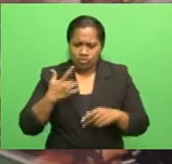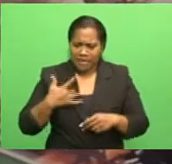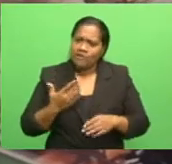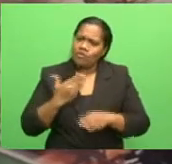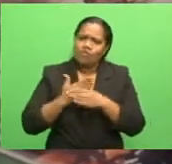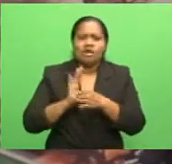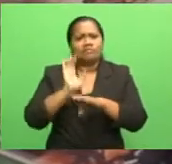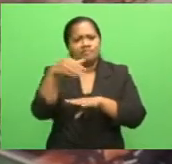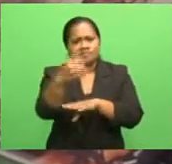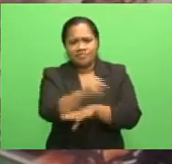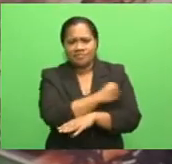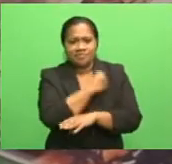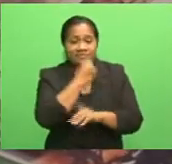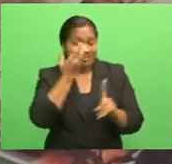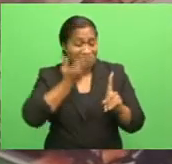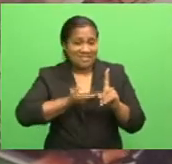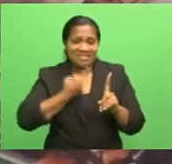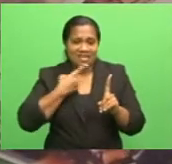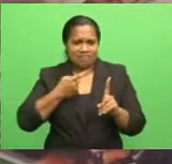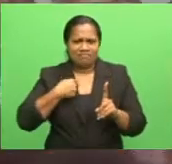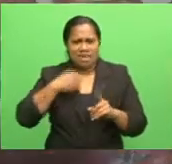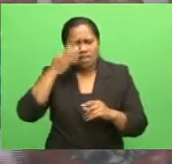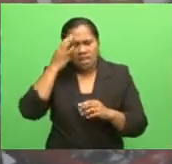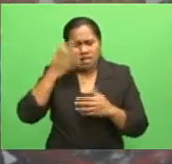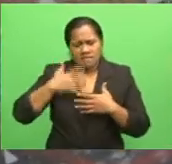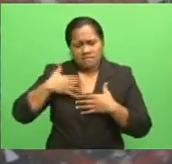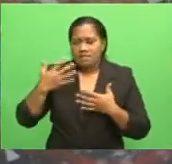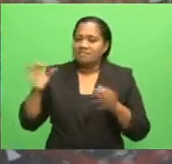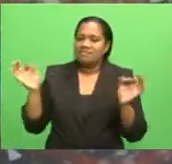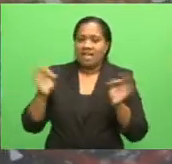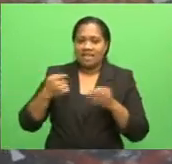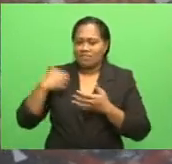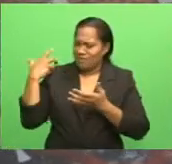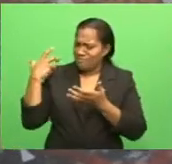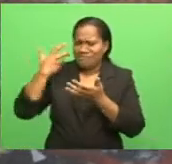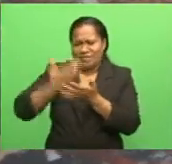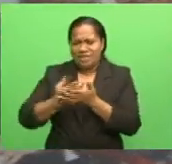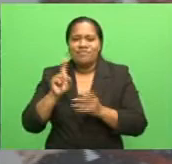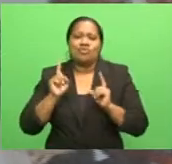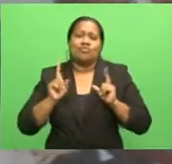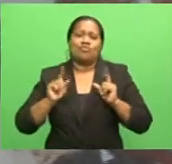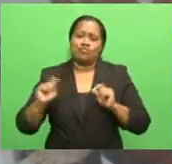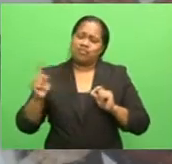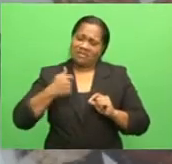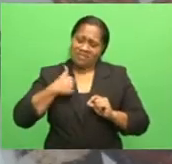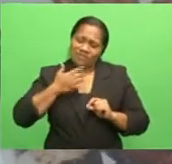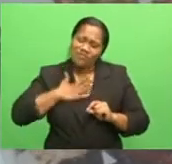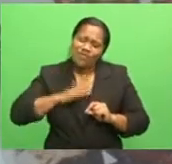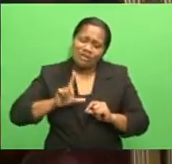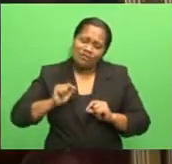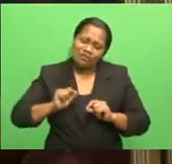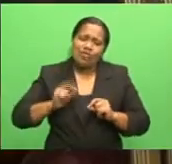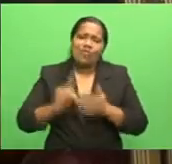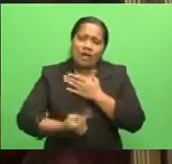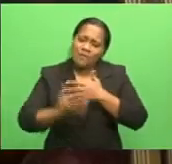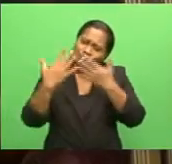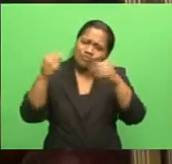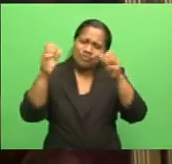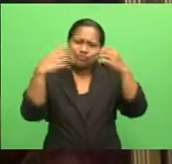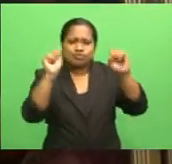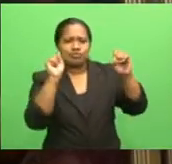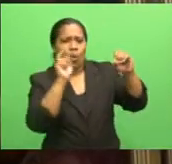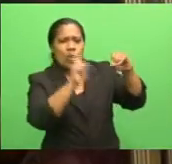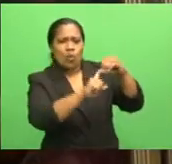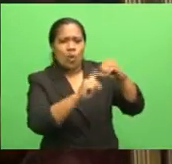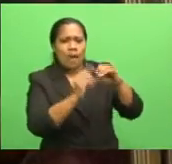has no regrets, adding that he had done all he wanted to in his professional life, achieved his goals before making the